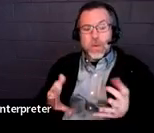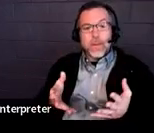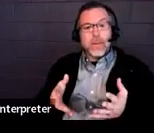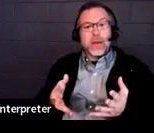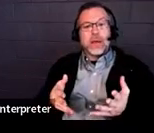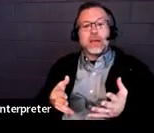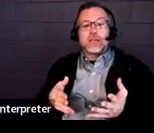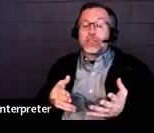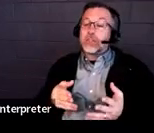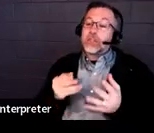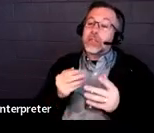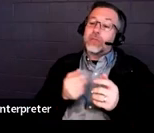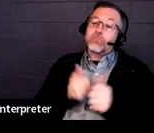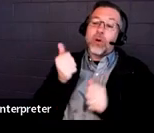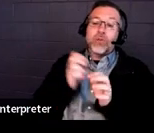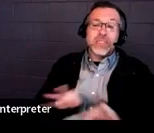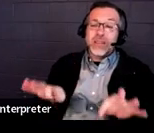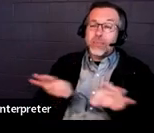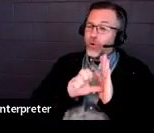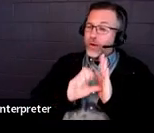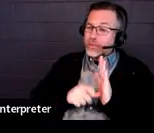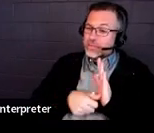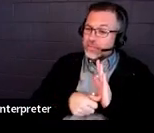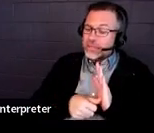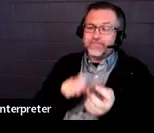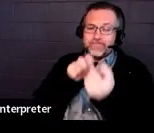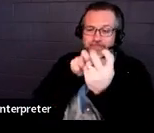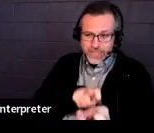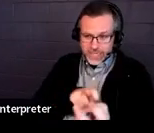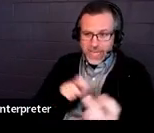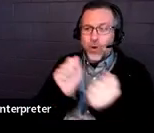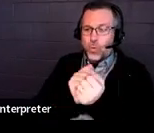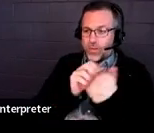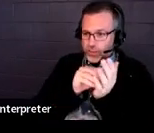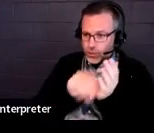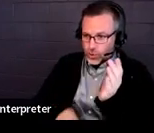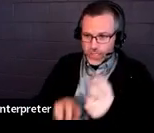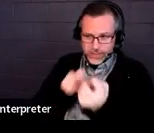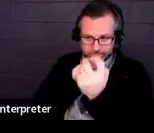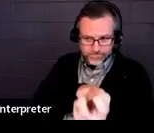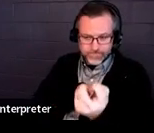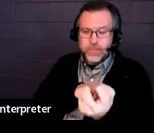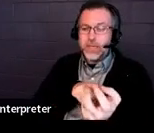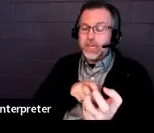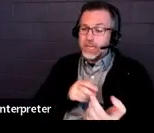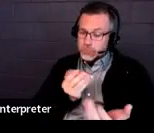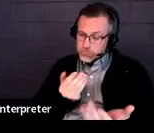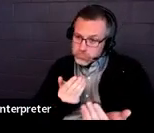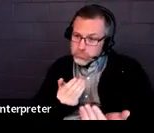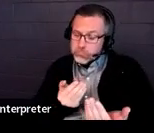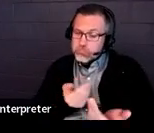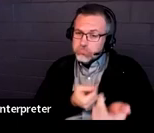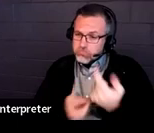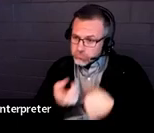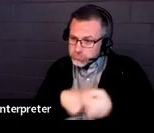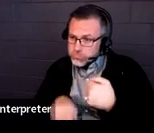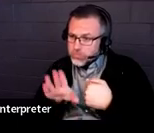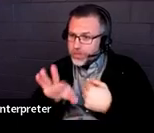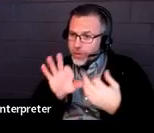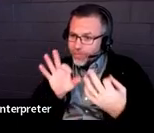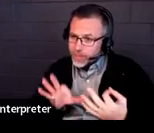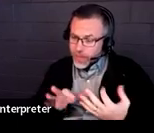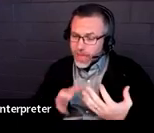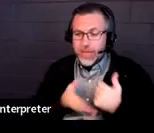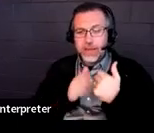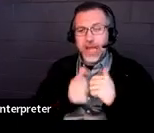discussion with that child, and making sure that they have some recommendations and information to take to their post-secondary.